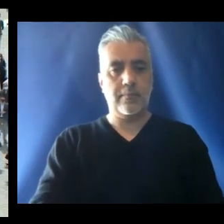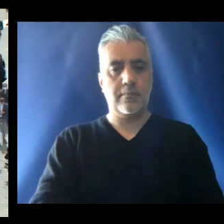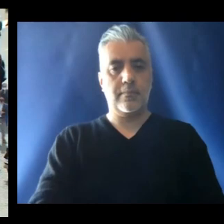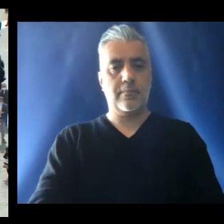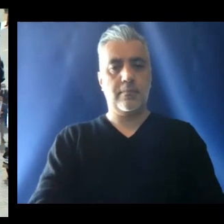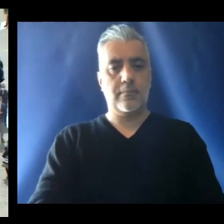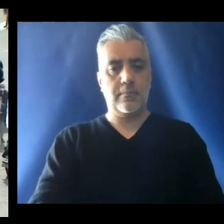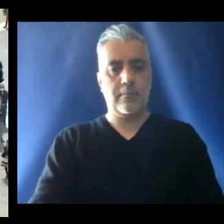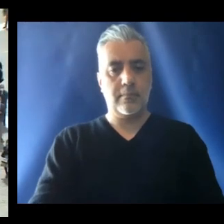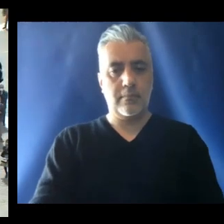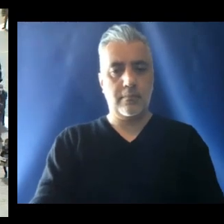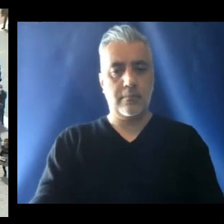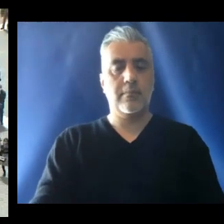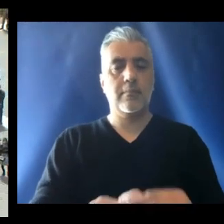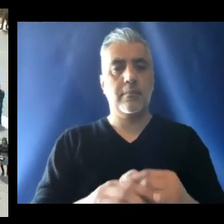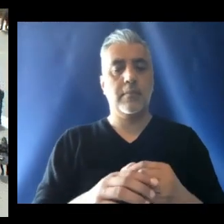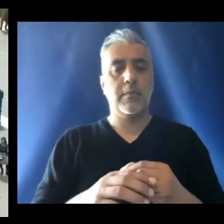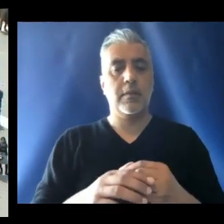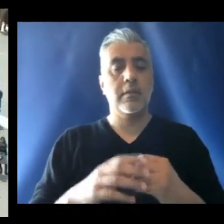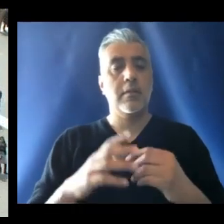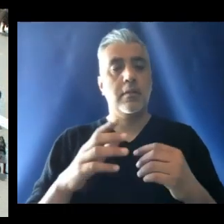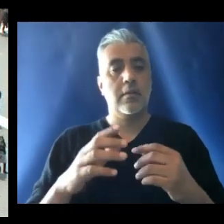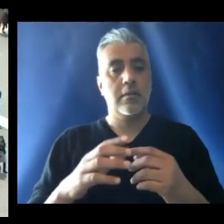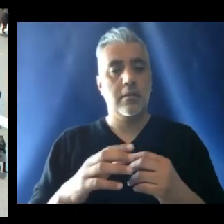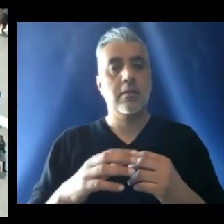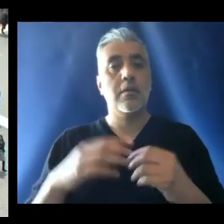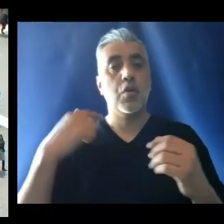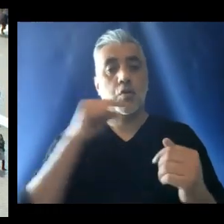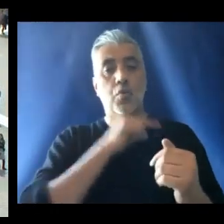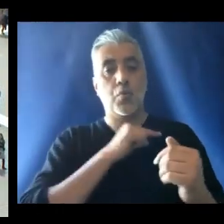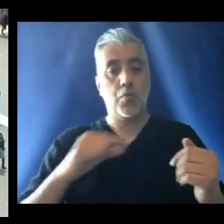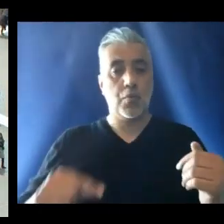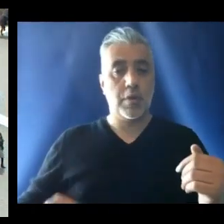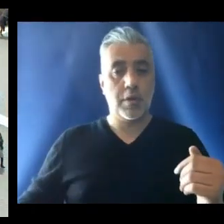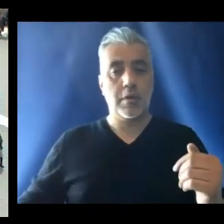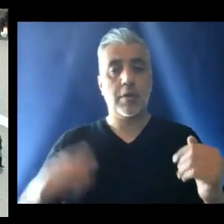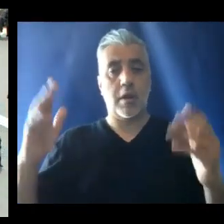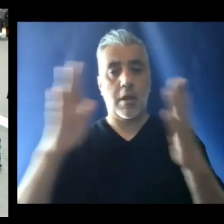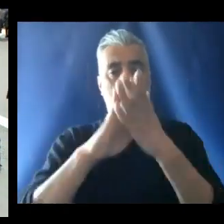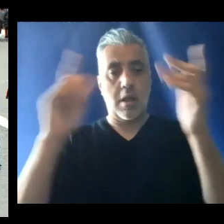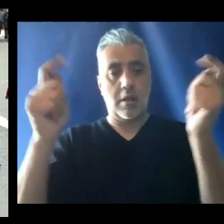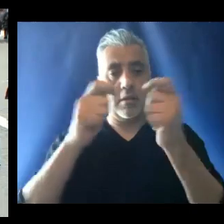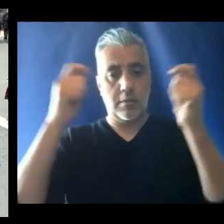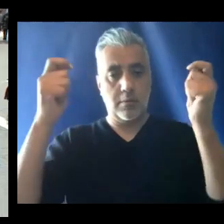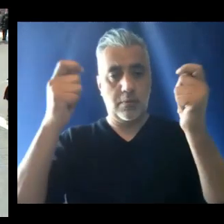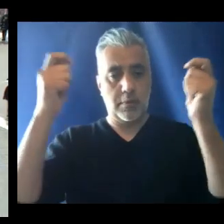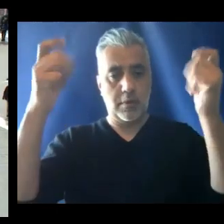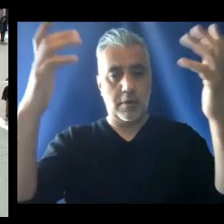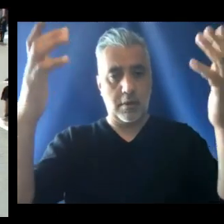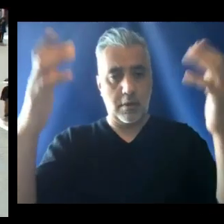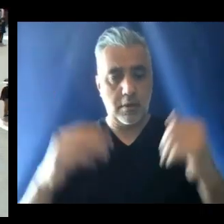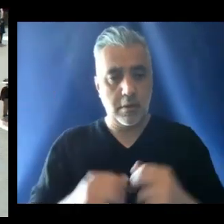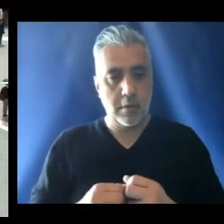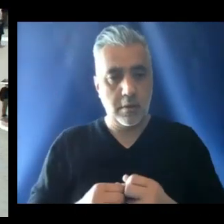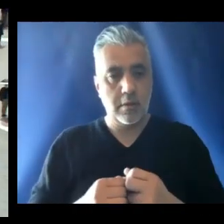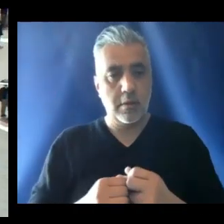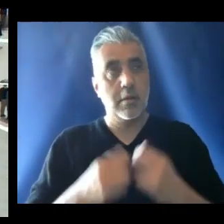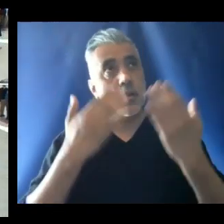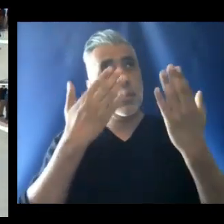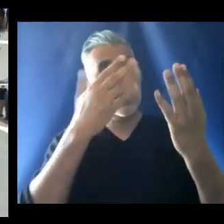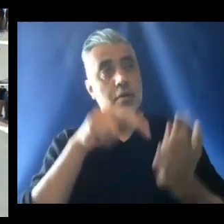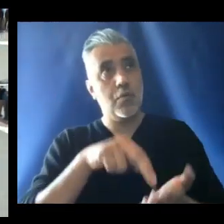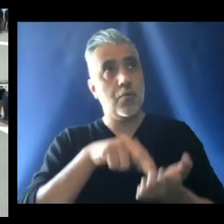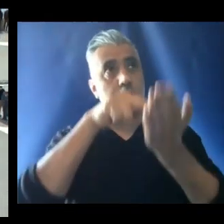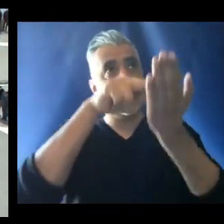Deus, Alleluia. Gaude, letare, Virgo Maria, Alleluia. Qui, asurrexit, Dominus, Vere, Alleluia.